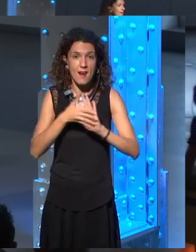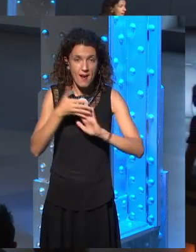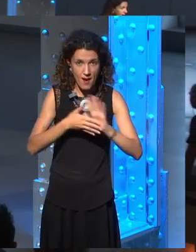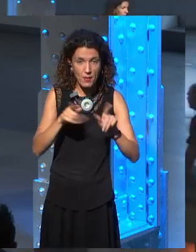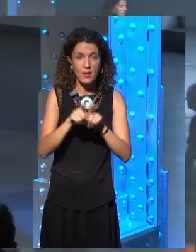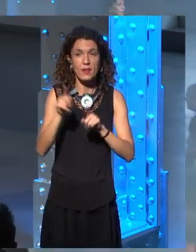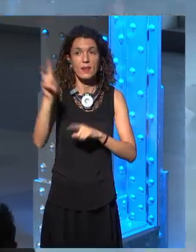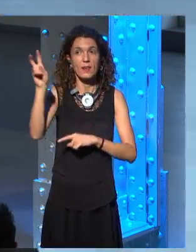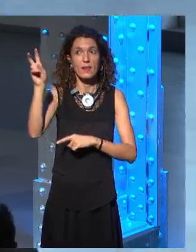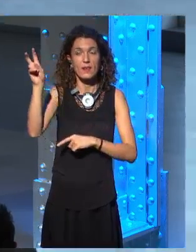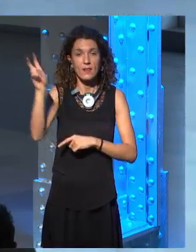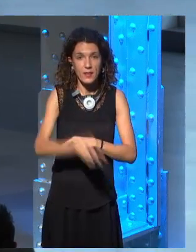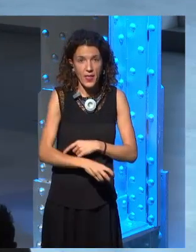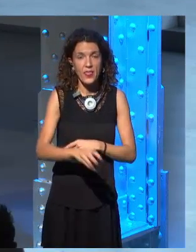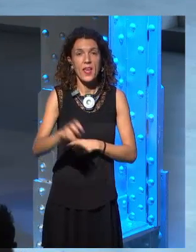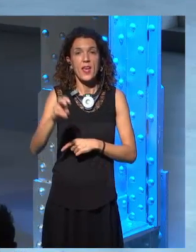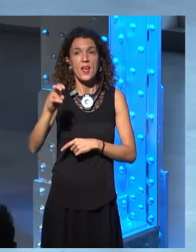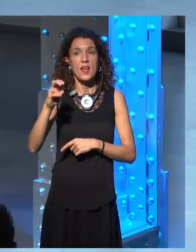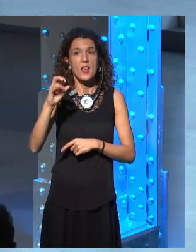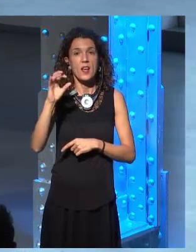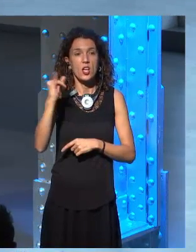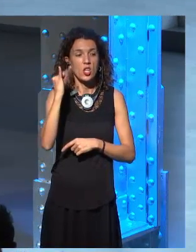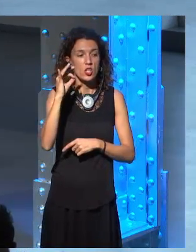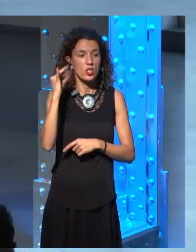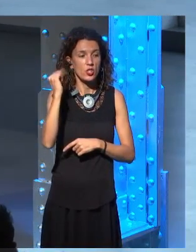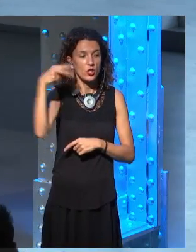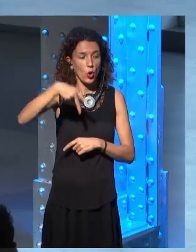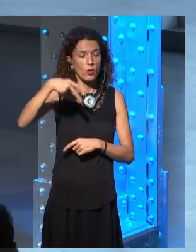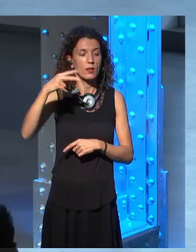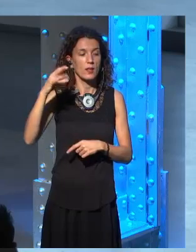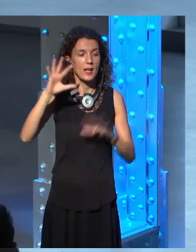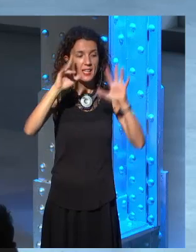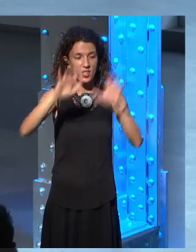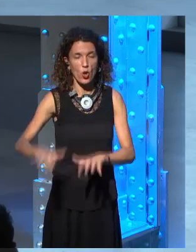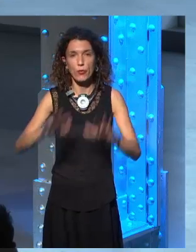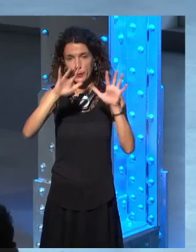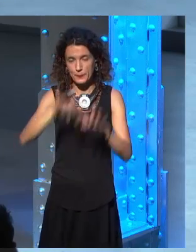I guess you're talking about the origins of Jon Snow, maybe?